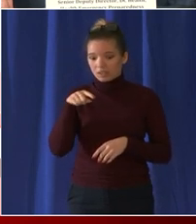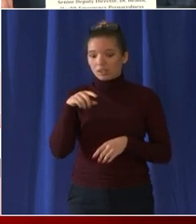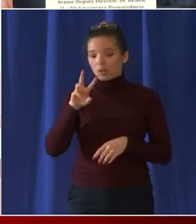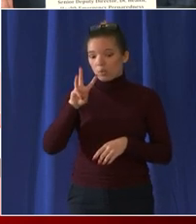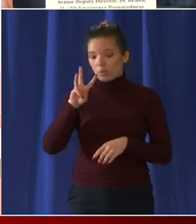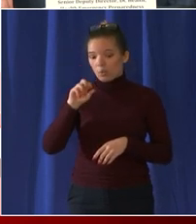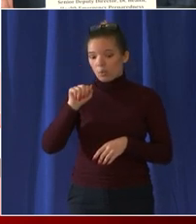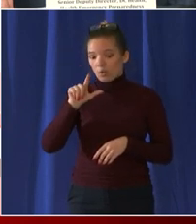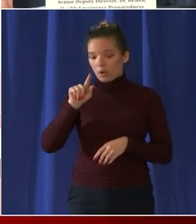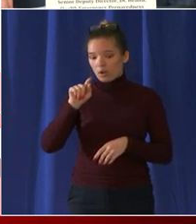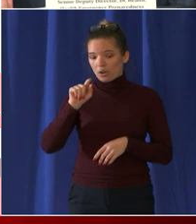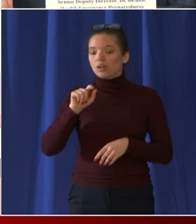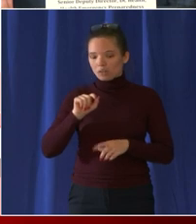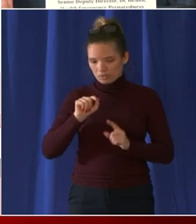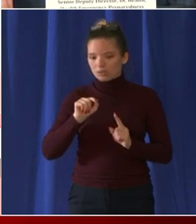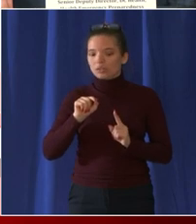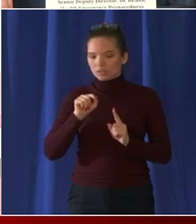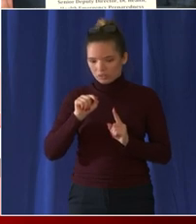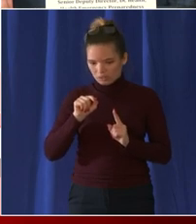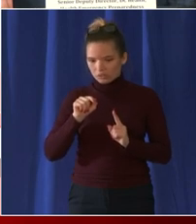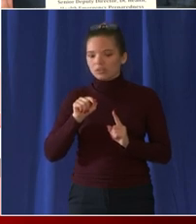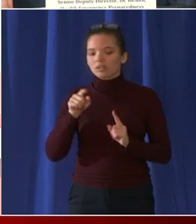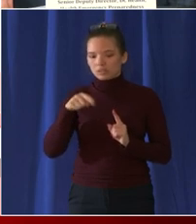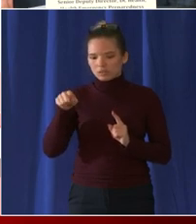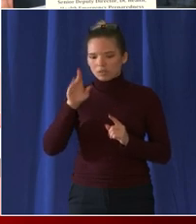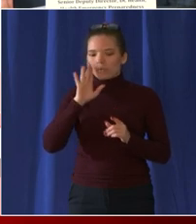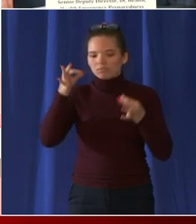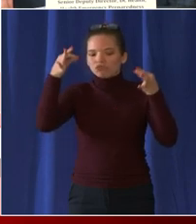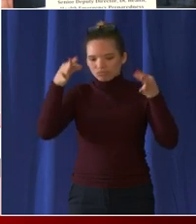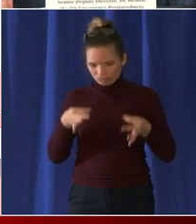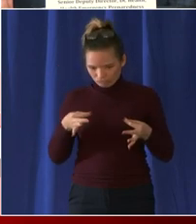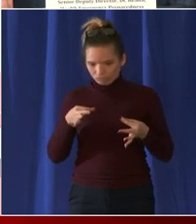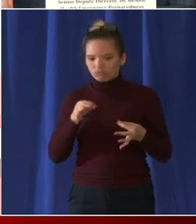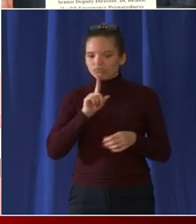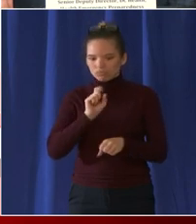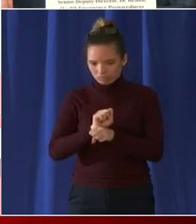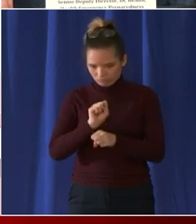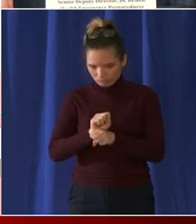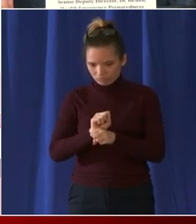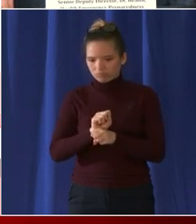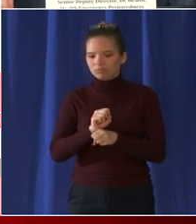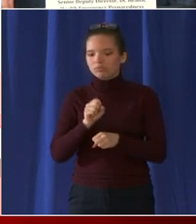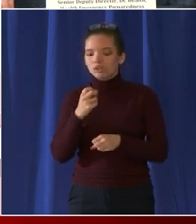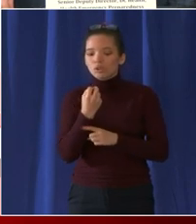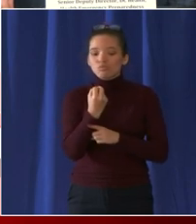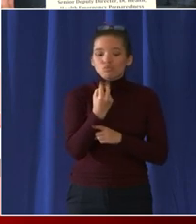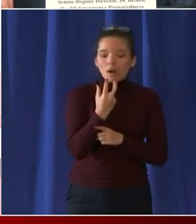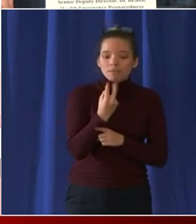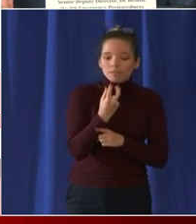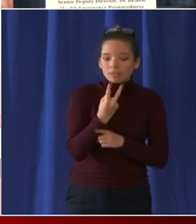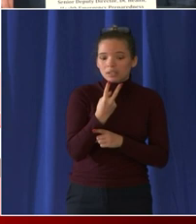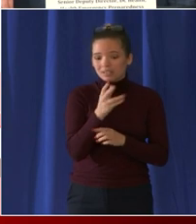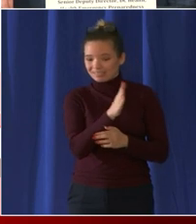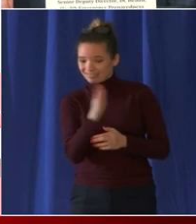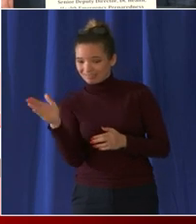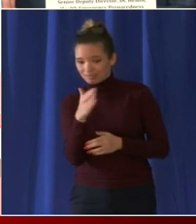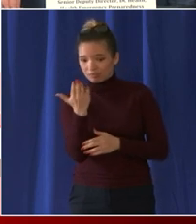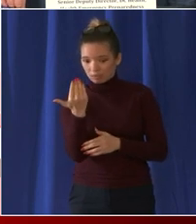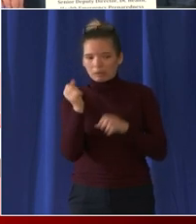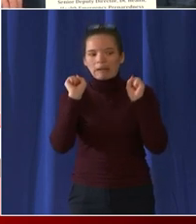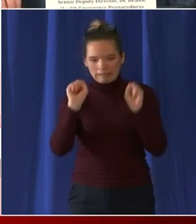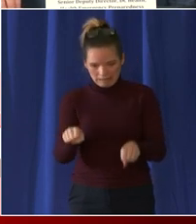boosters and so anyone that got their completed their original vaccination series around August is now eligible